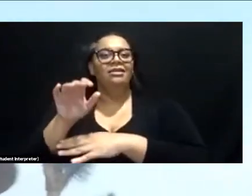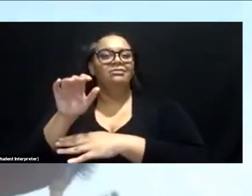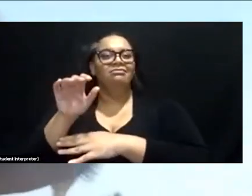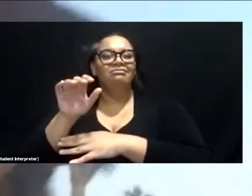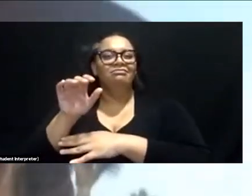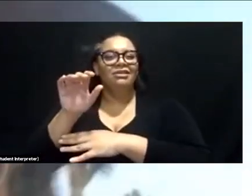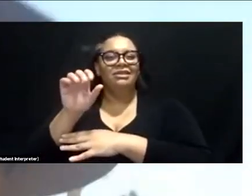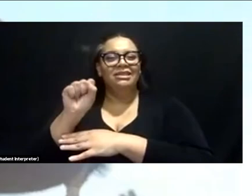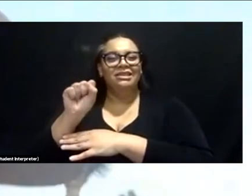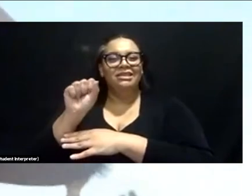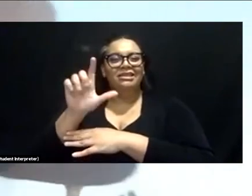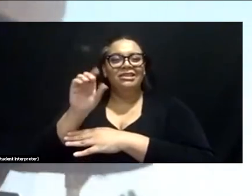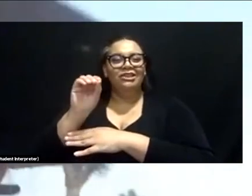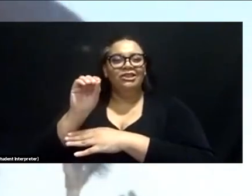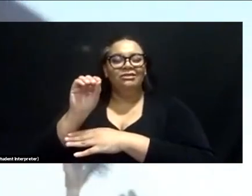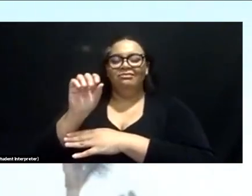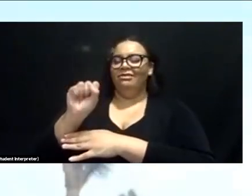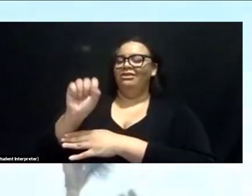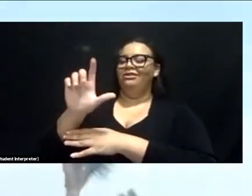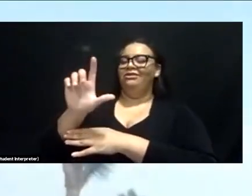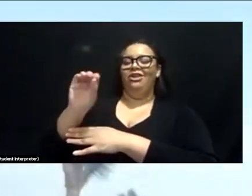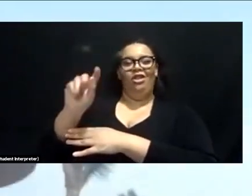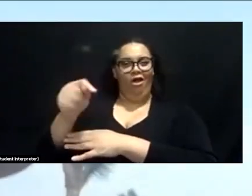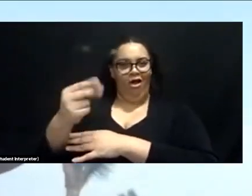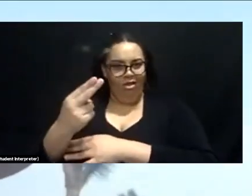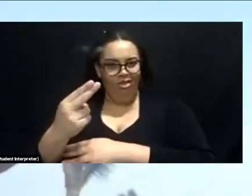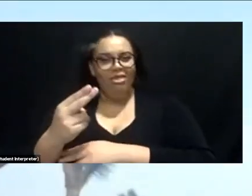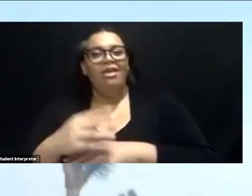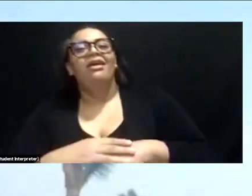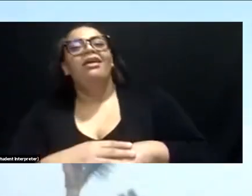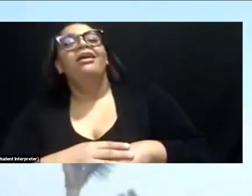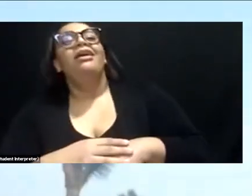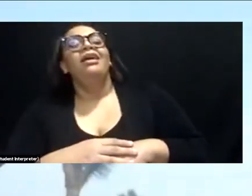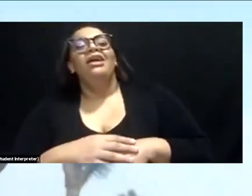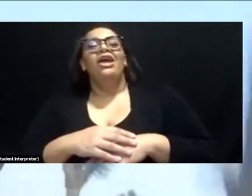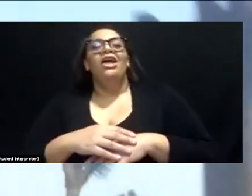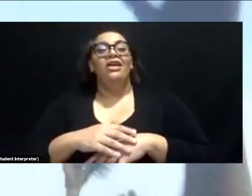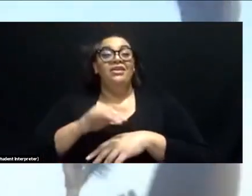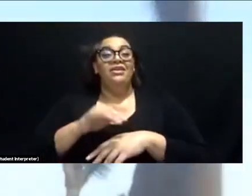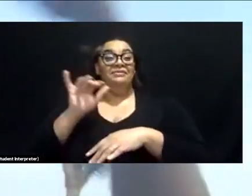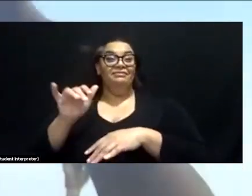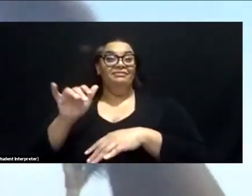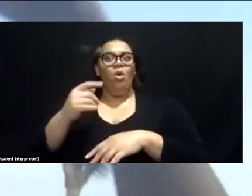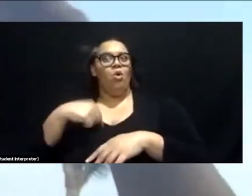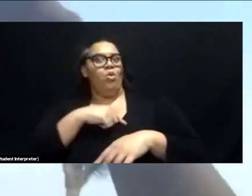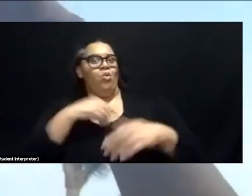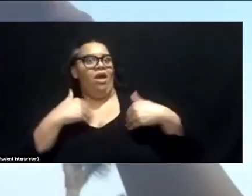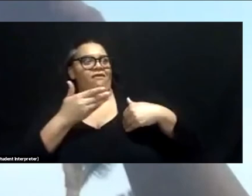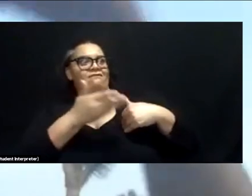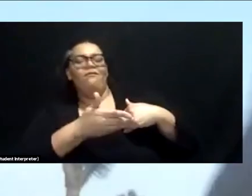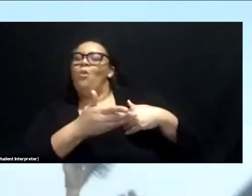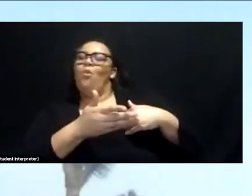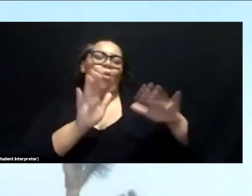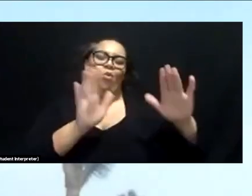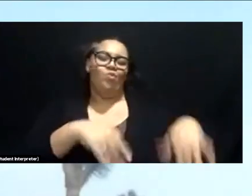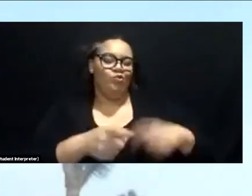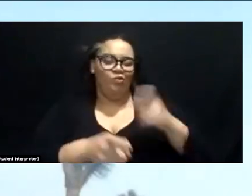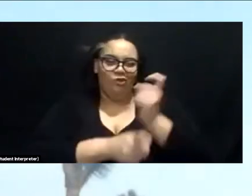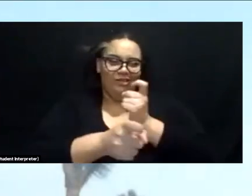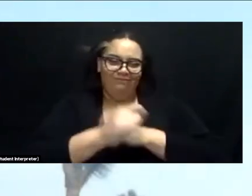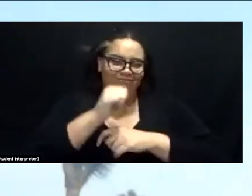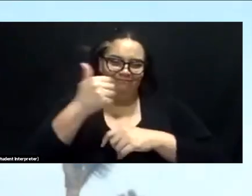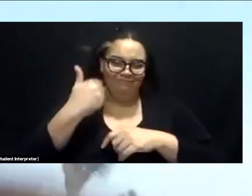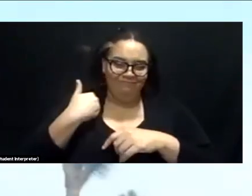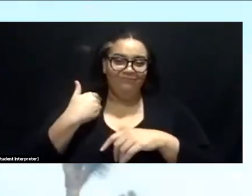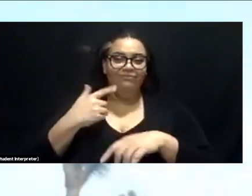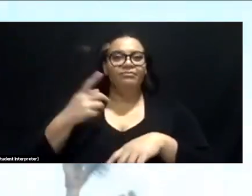I have one right over here. No, I'm just kidding. We don't have a giant Shasta ground sloth here. Um, this is a huge, like six foot tall sloth that would